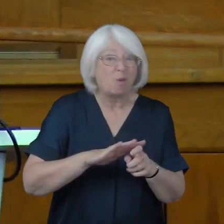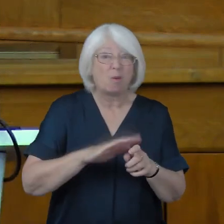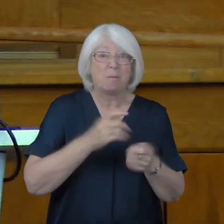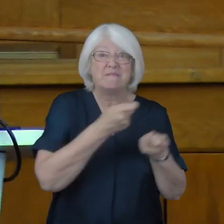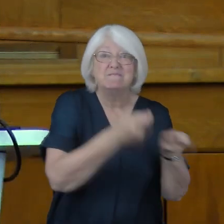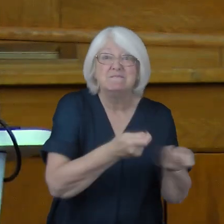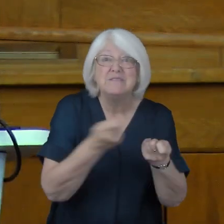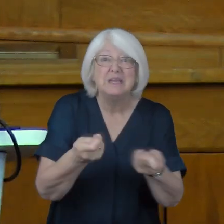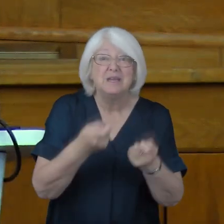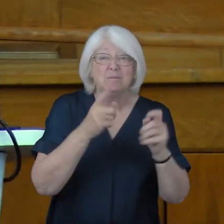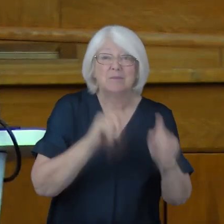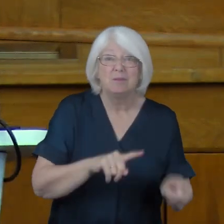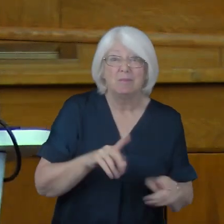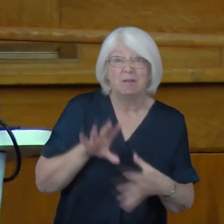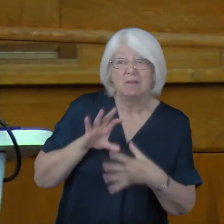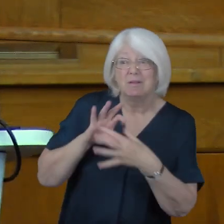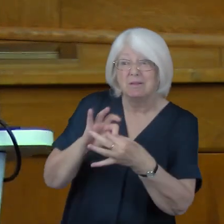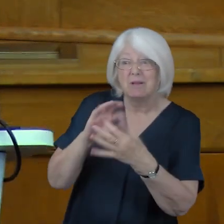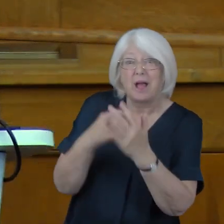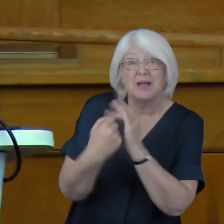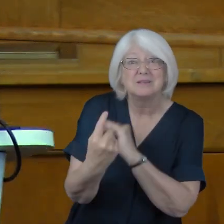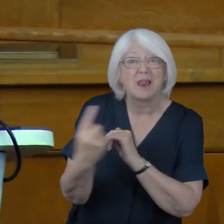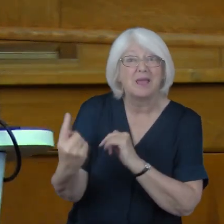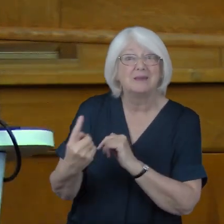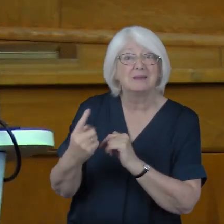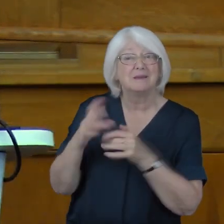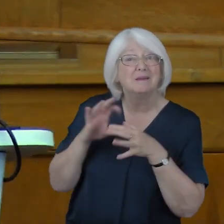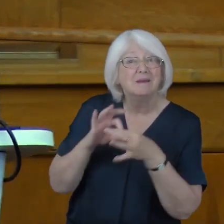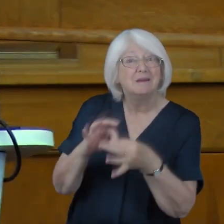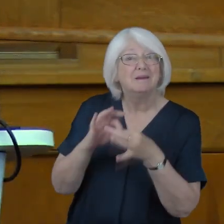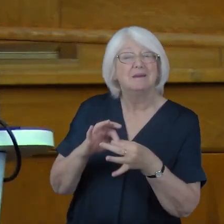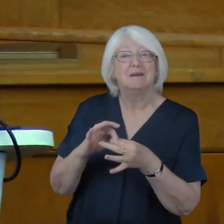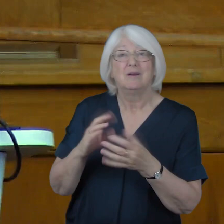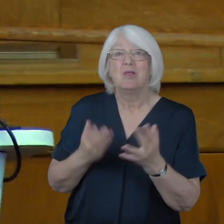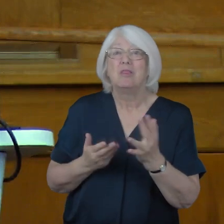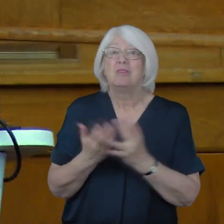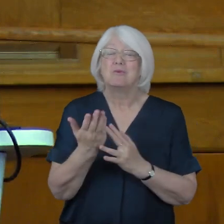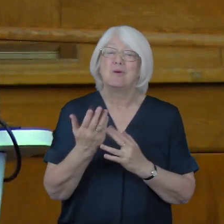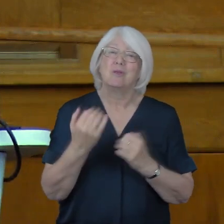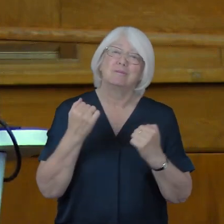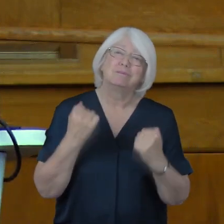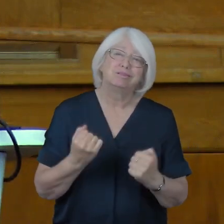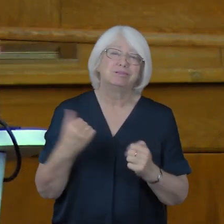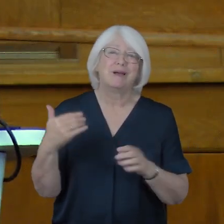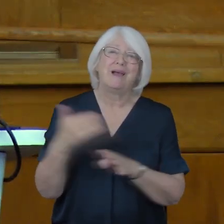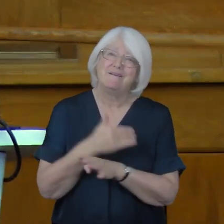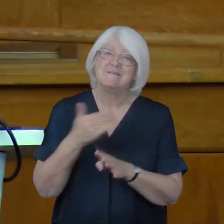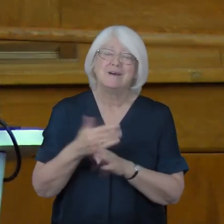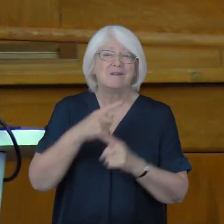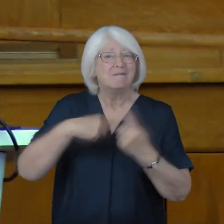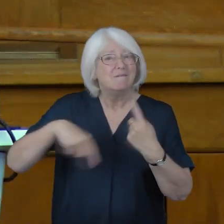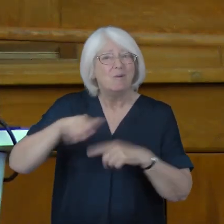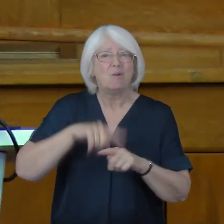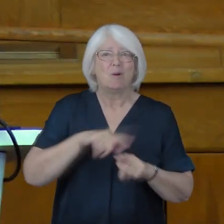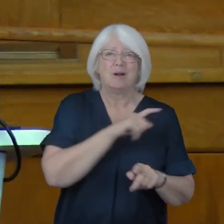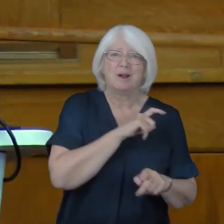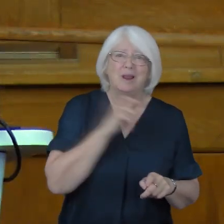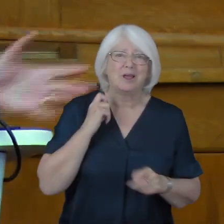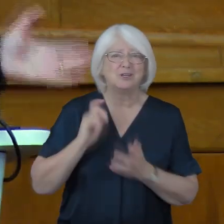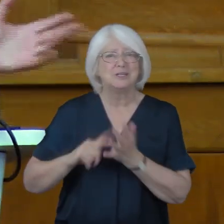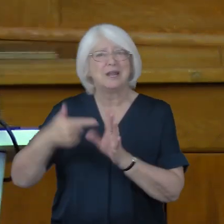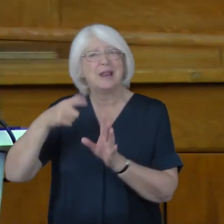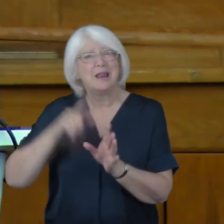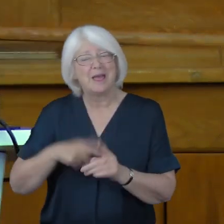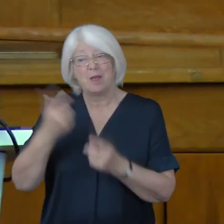isolated through the heroic efforts of all who take part in it, of clergy and